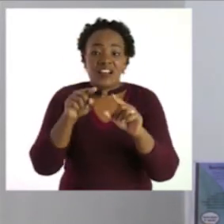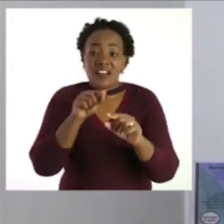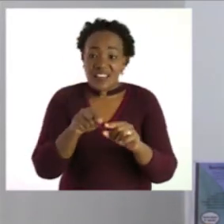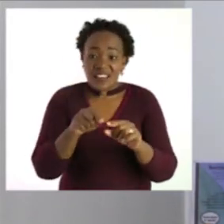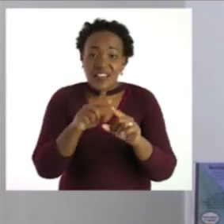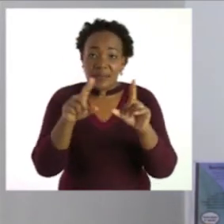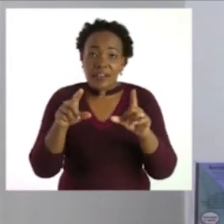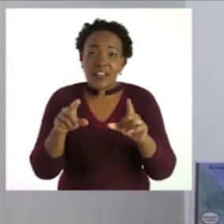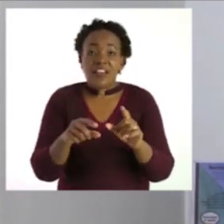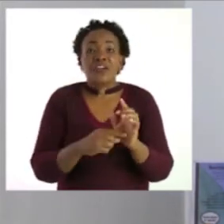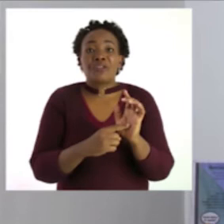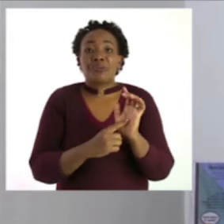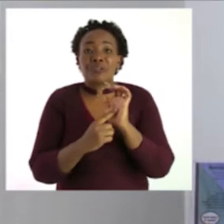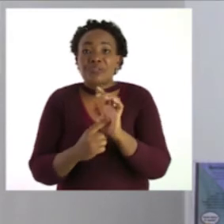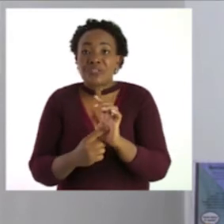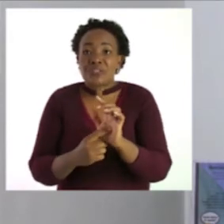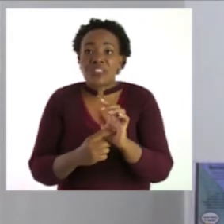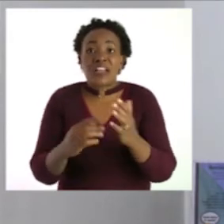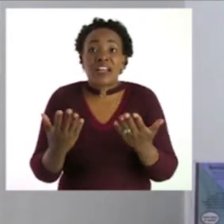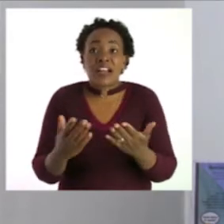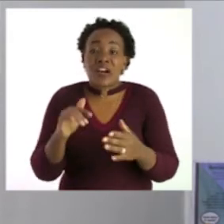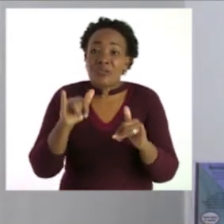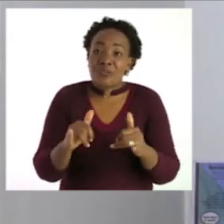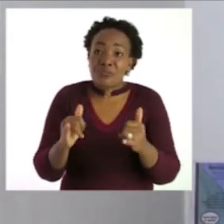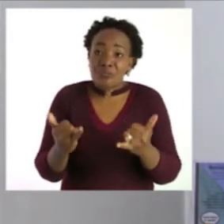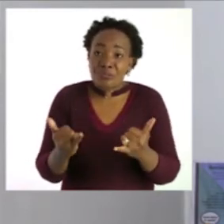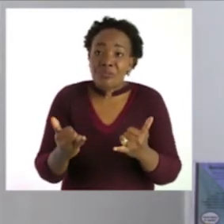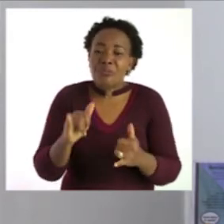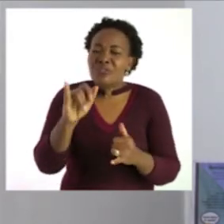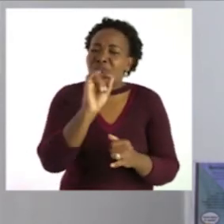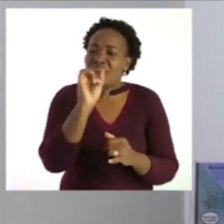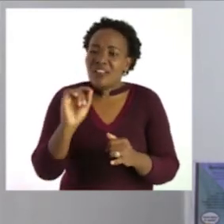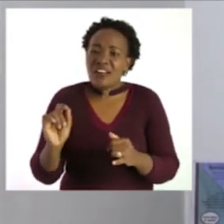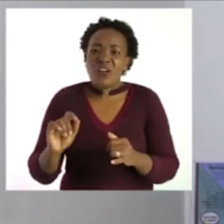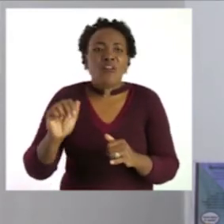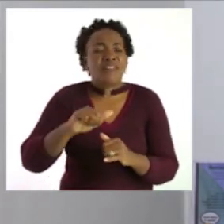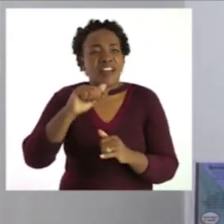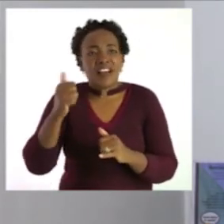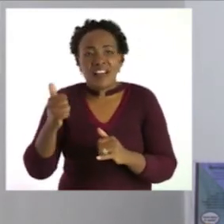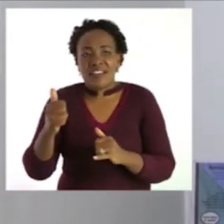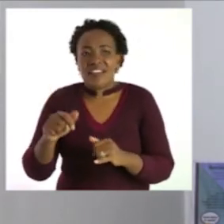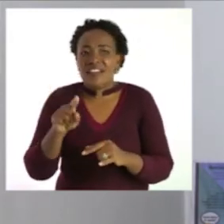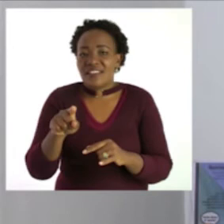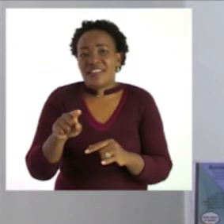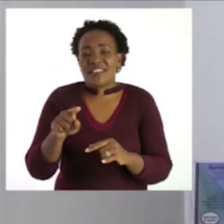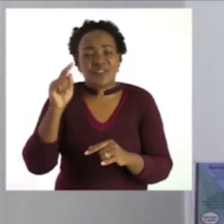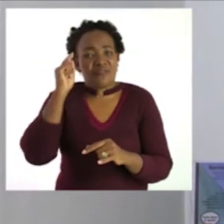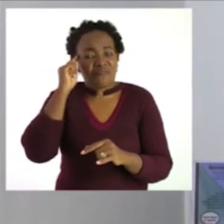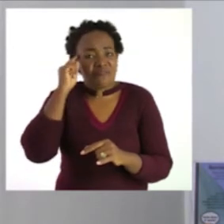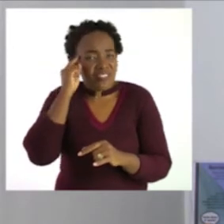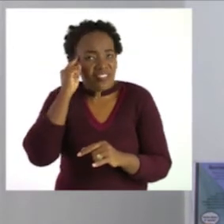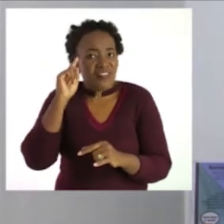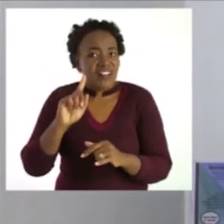composition this is where you are going to write all the other things that you can think of